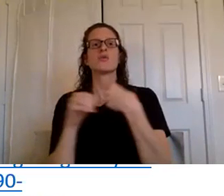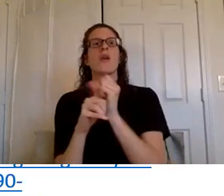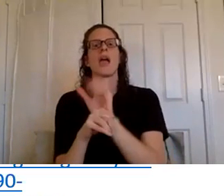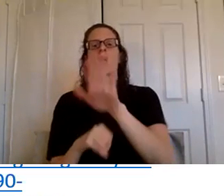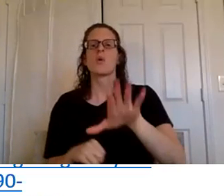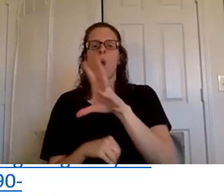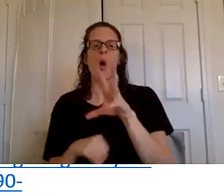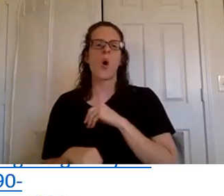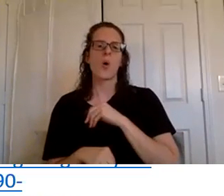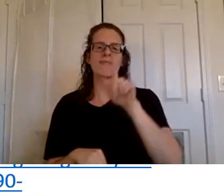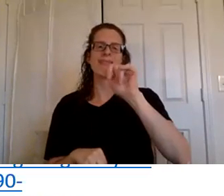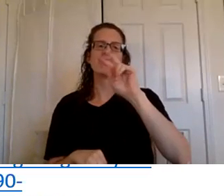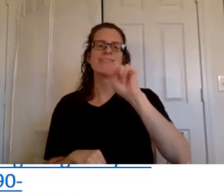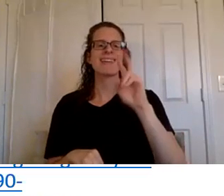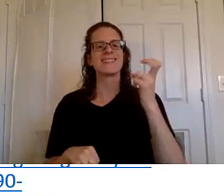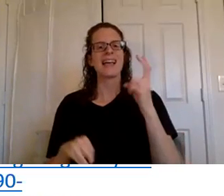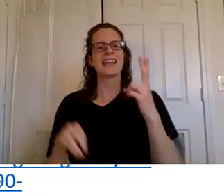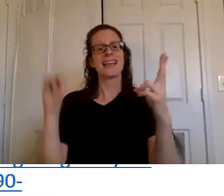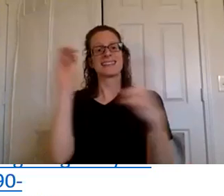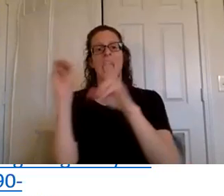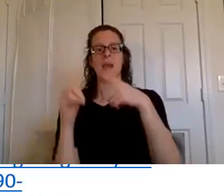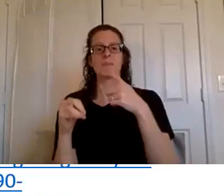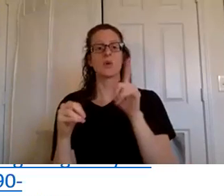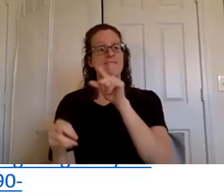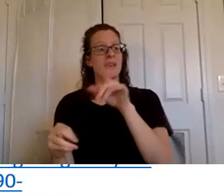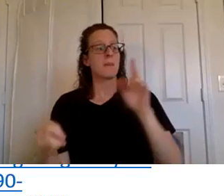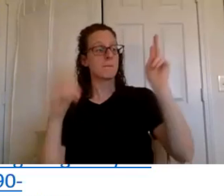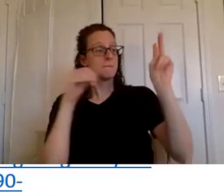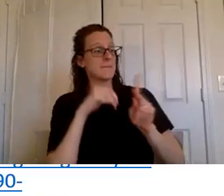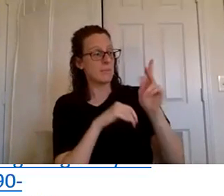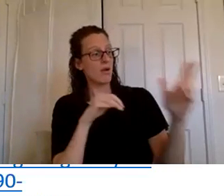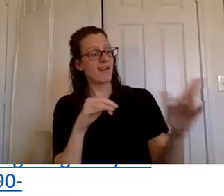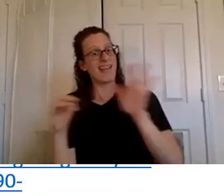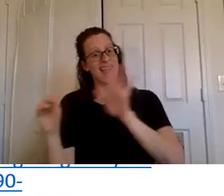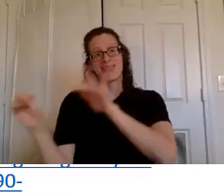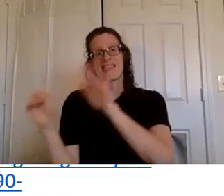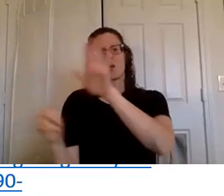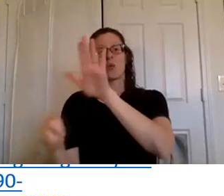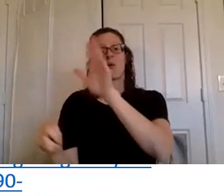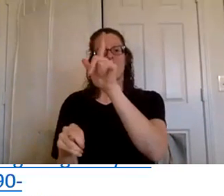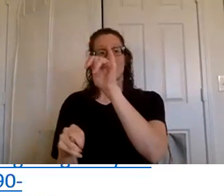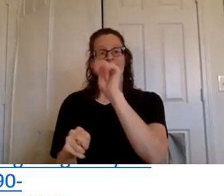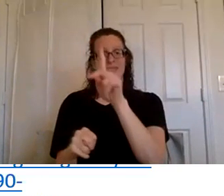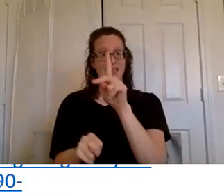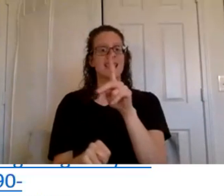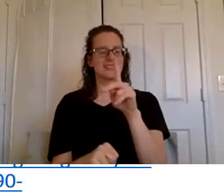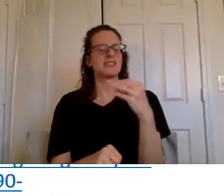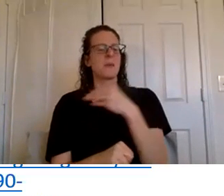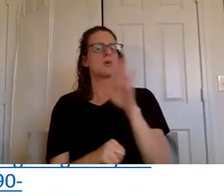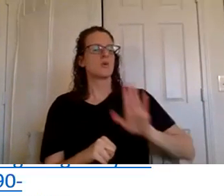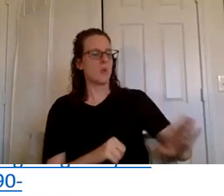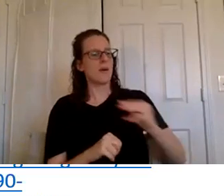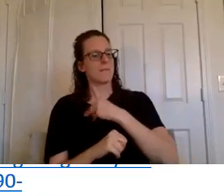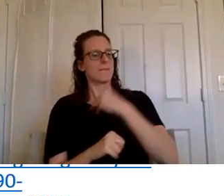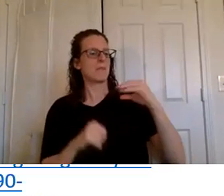it's a sign up link that you can share with your friends um and whenever you send it to them it has your member number already